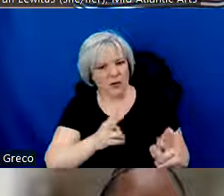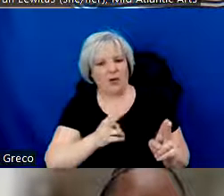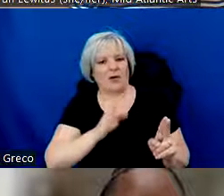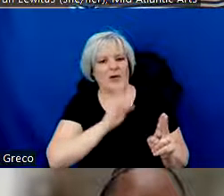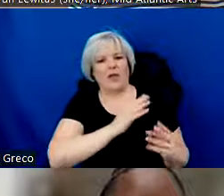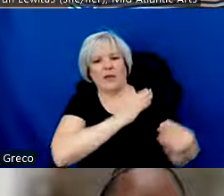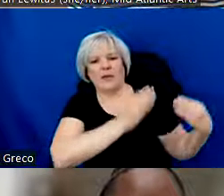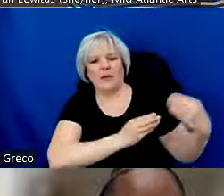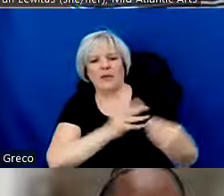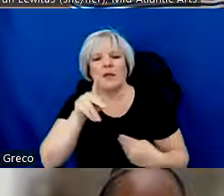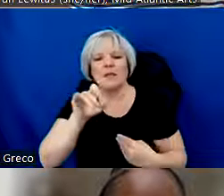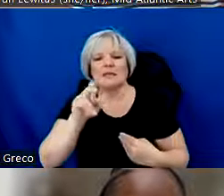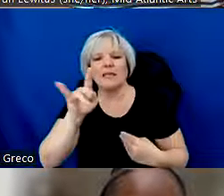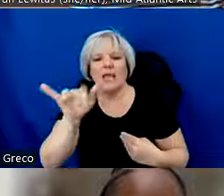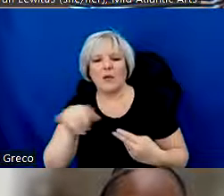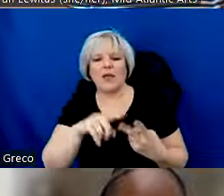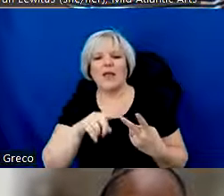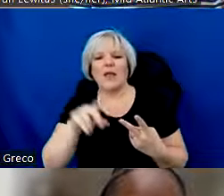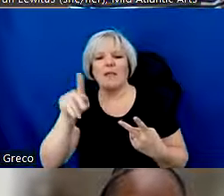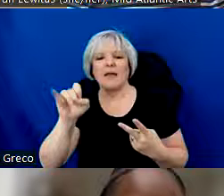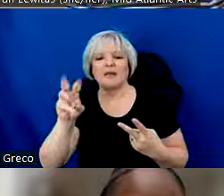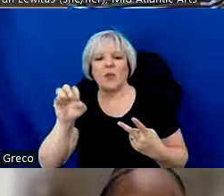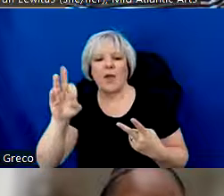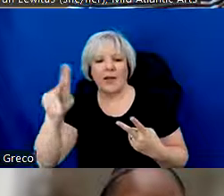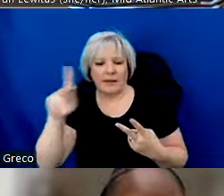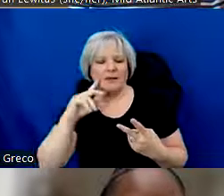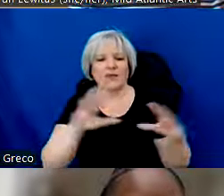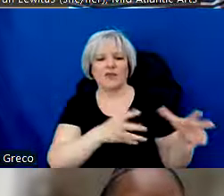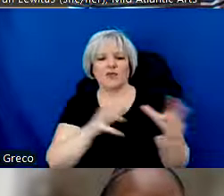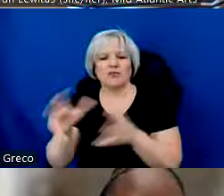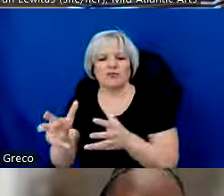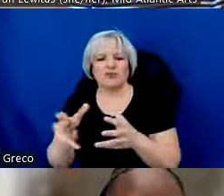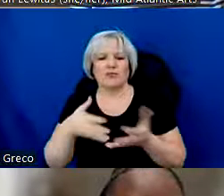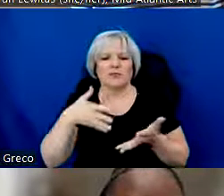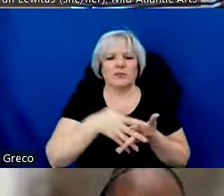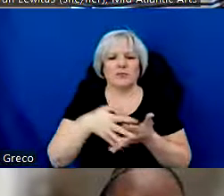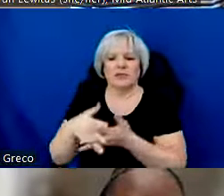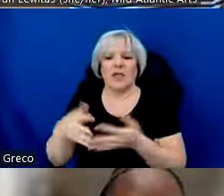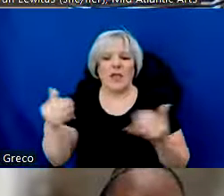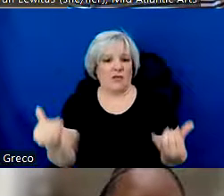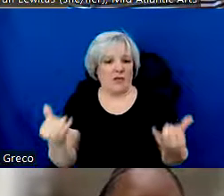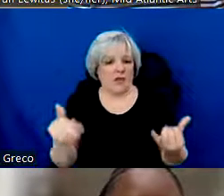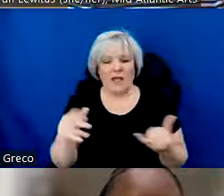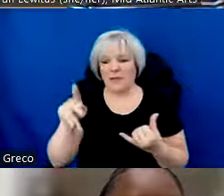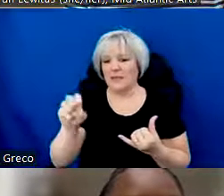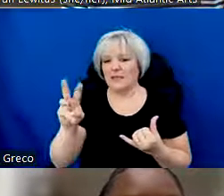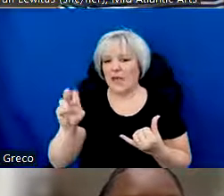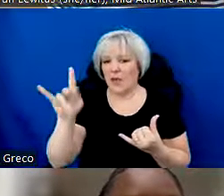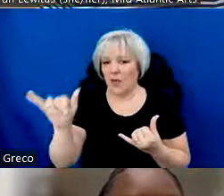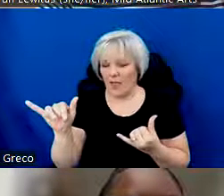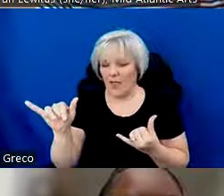Piscataway and the Susquehannaque peoples and the enduring presence of Piscataway, Lumbee,